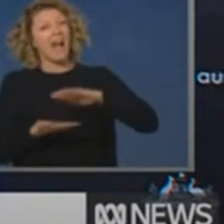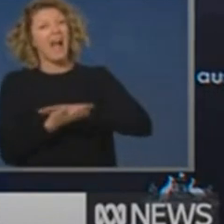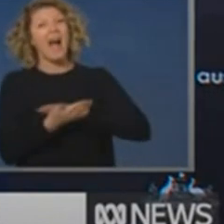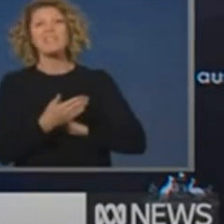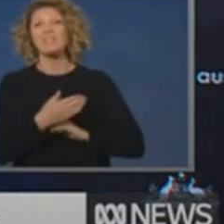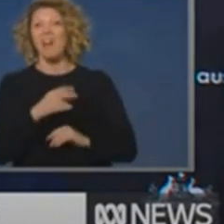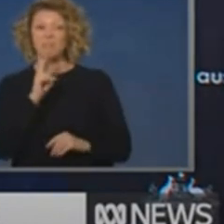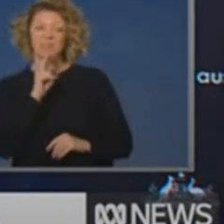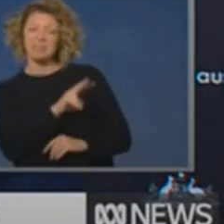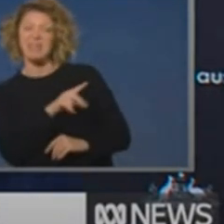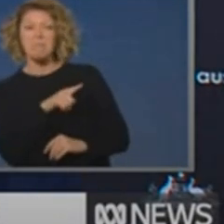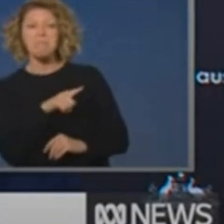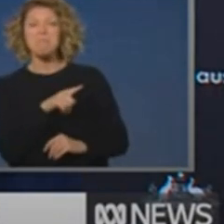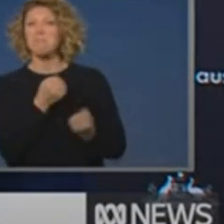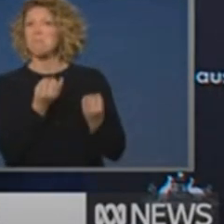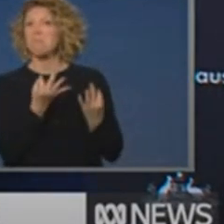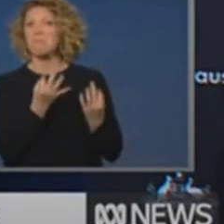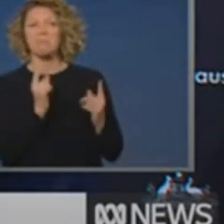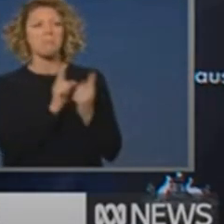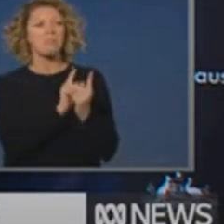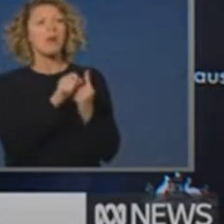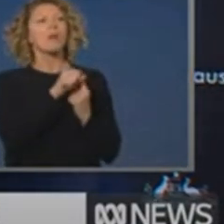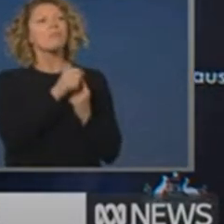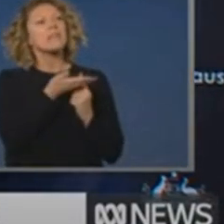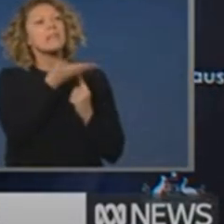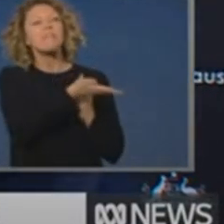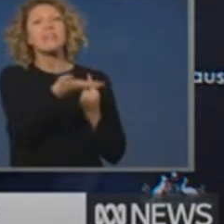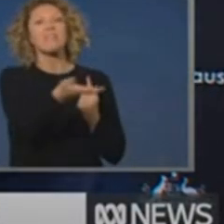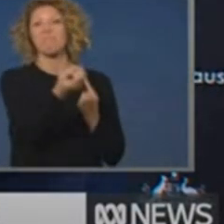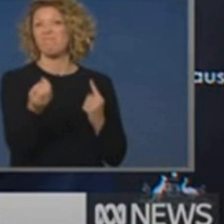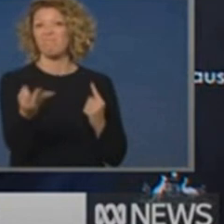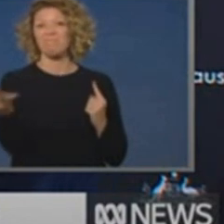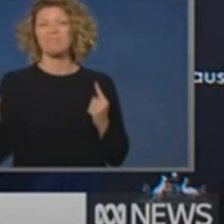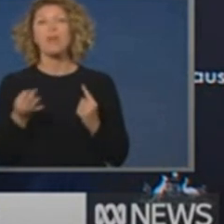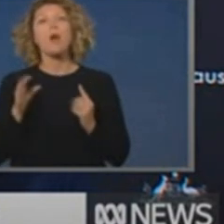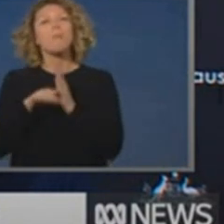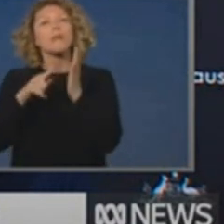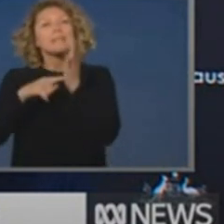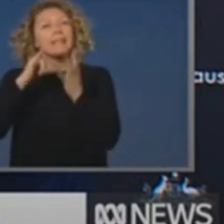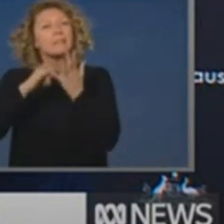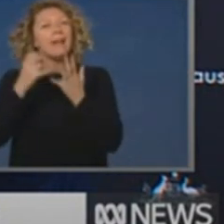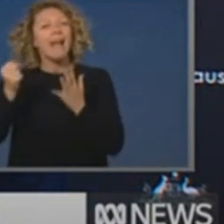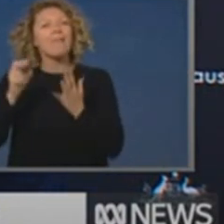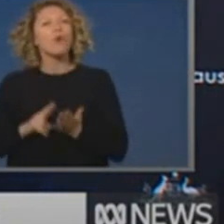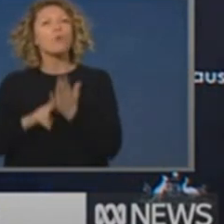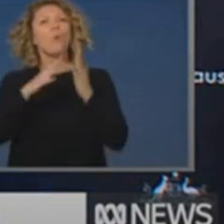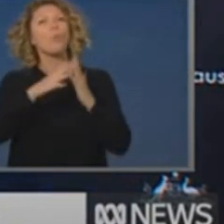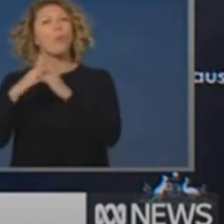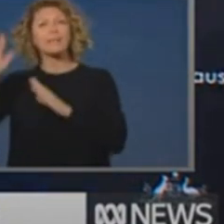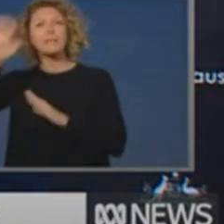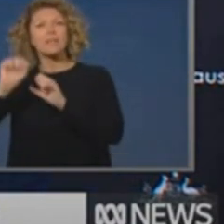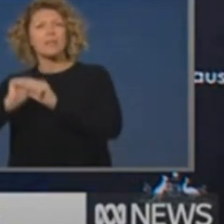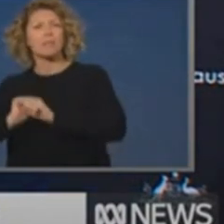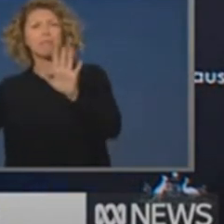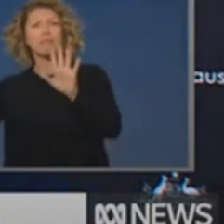benchmark as they have so expertly brought the North West Tasmania outbreak under control. And